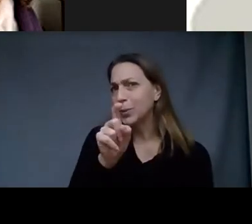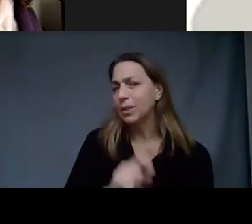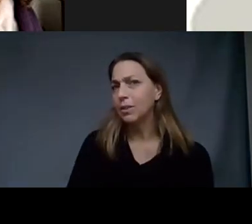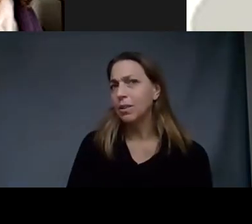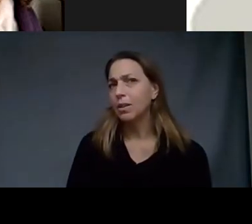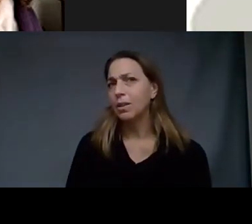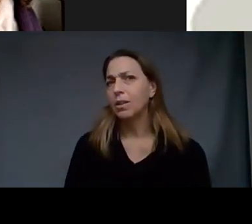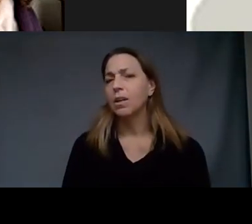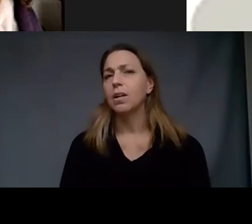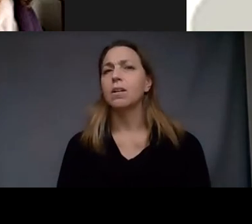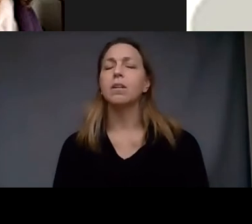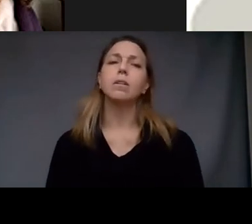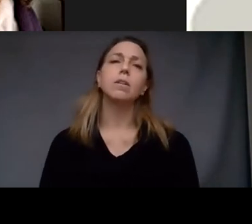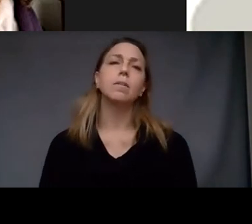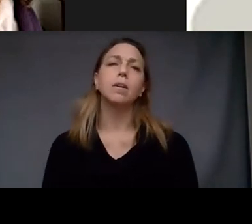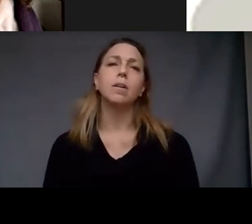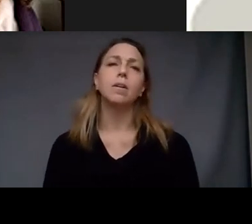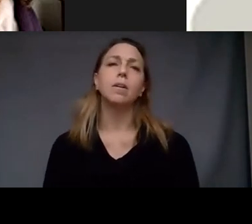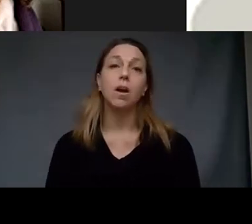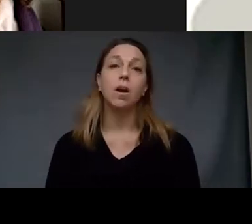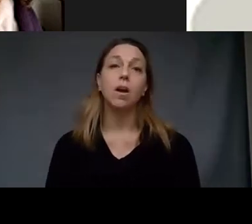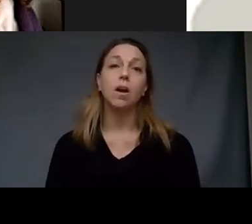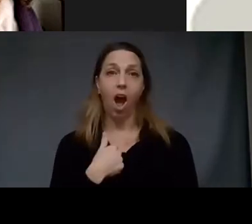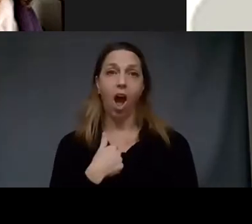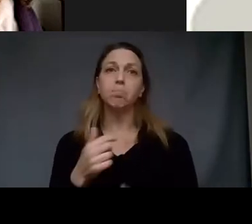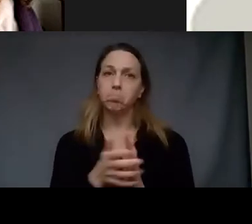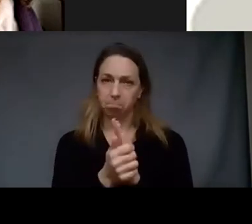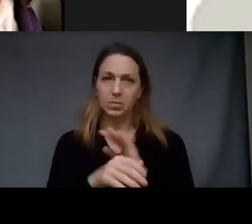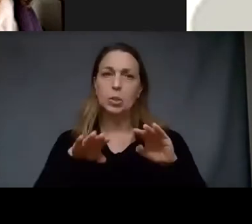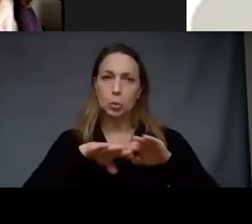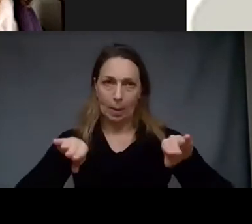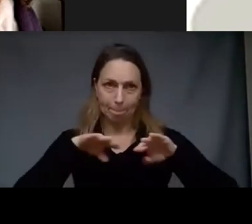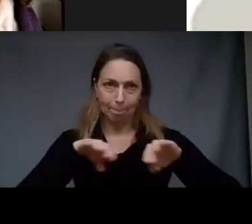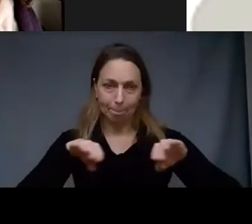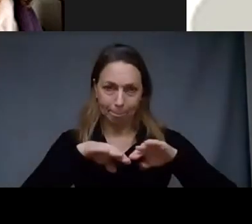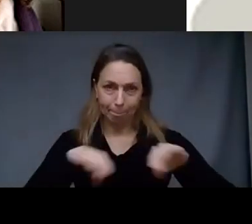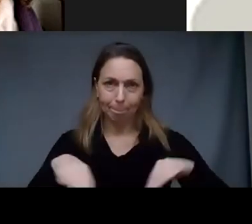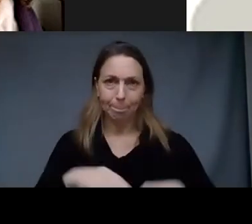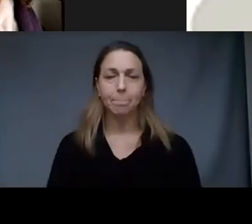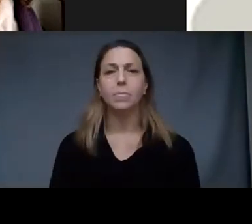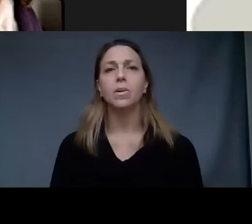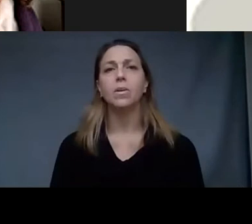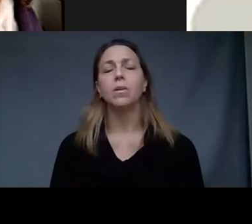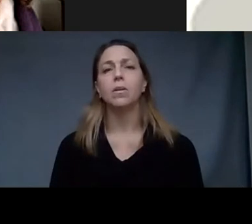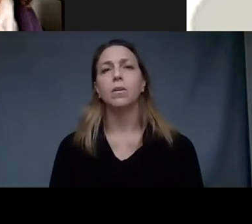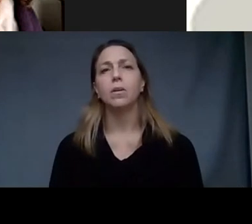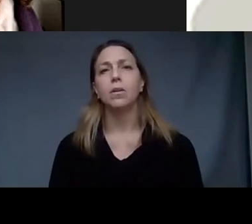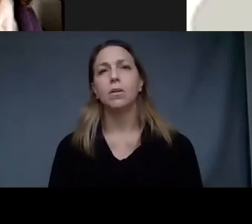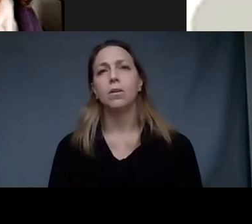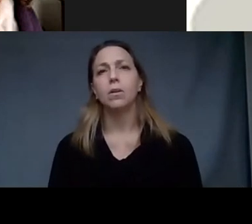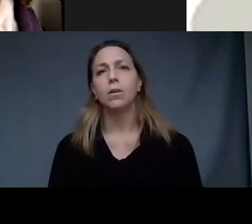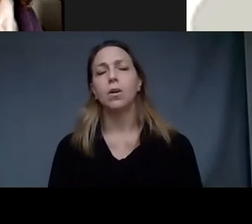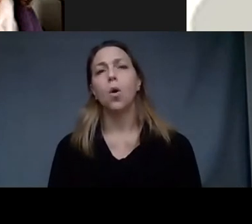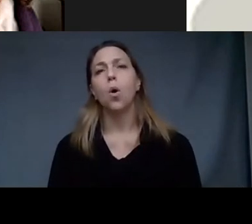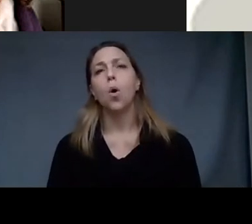yeah I well I'm a swimmer and I think water is